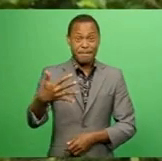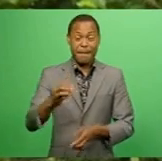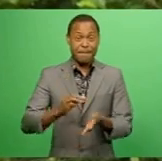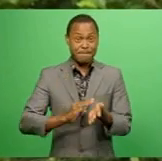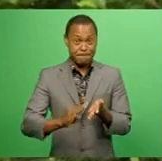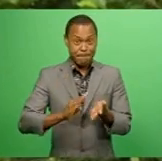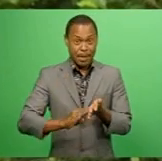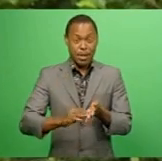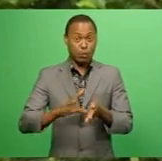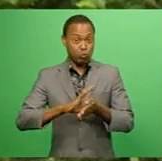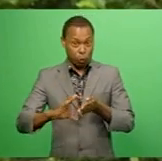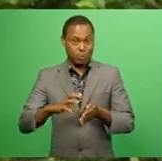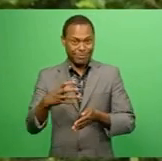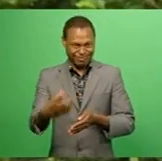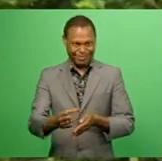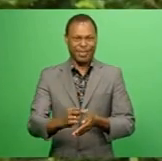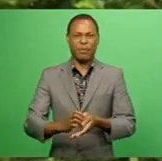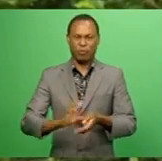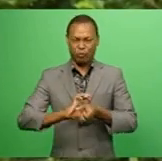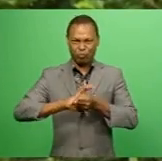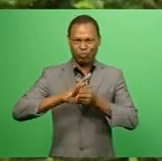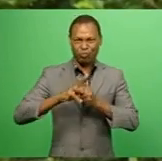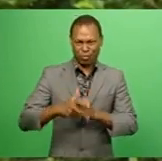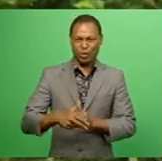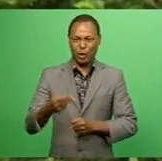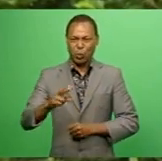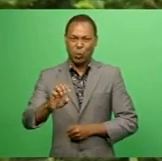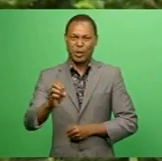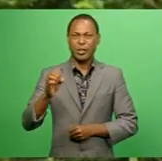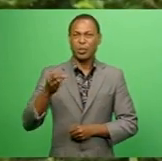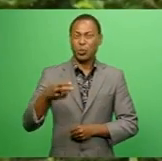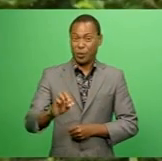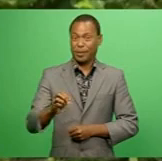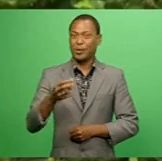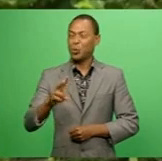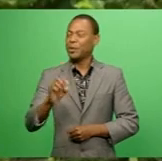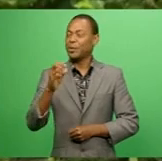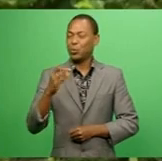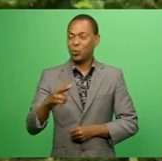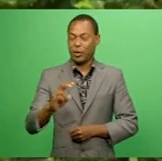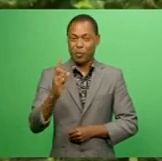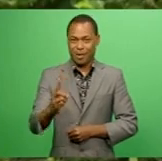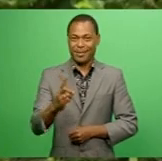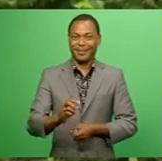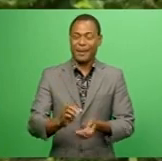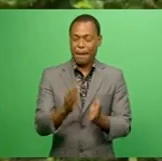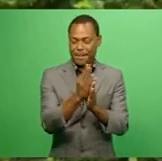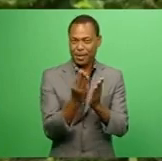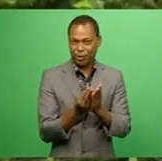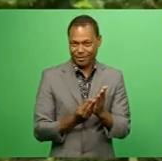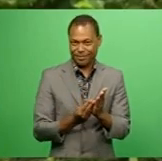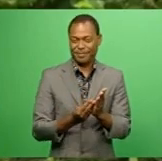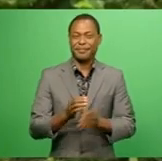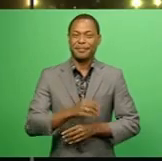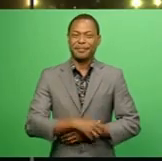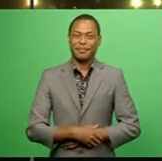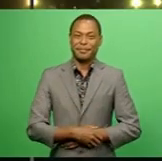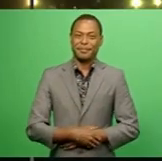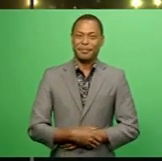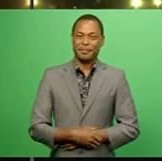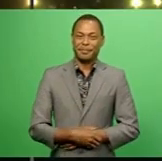COVID-19 supplementary budget and the 2020-21 national budget. Ritika Pratap, FBC News.